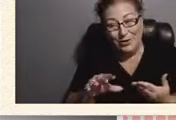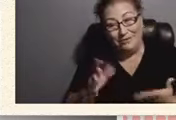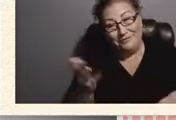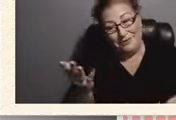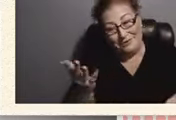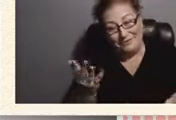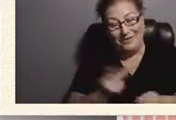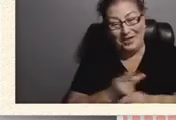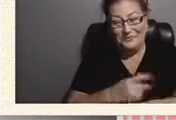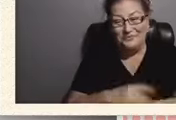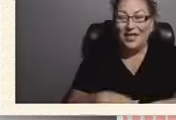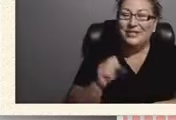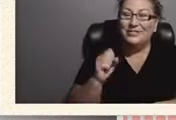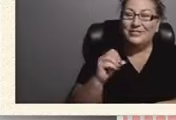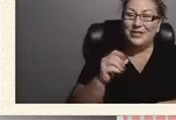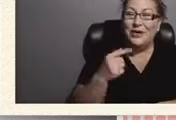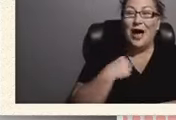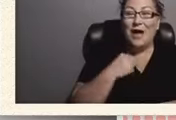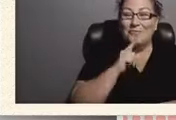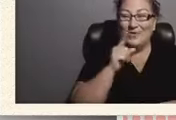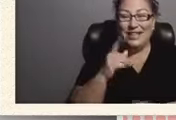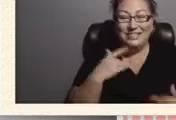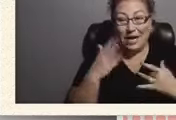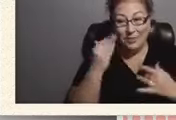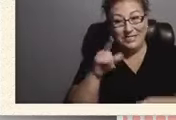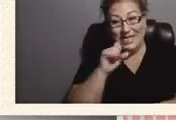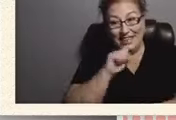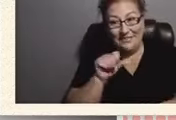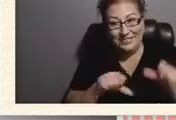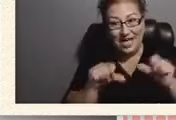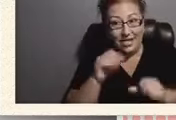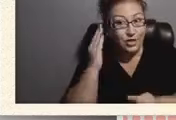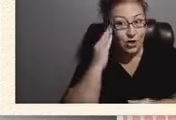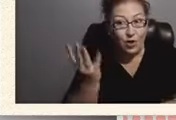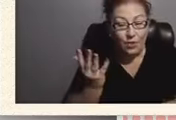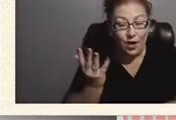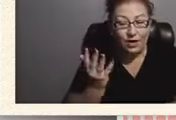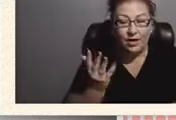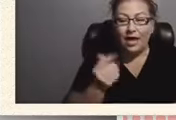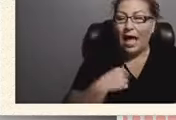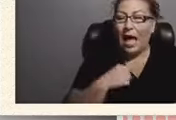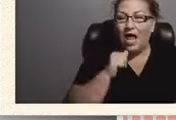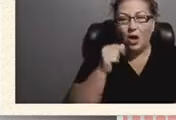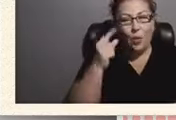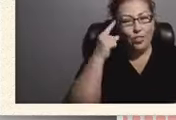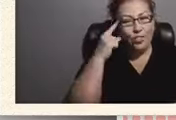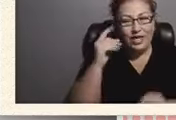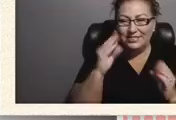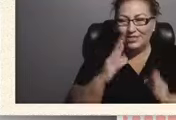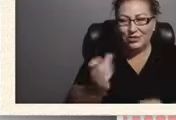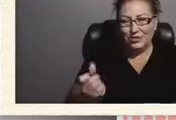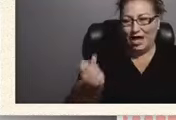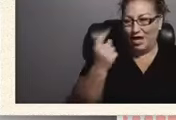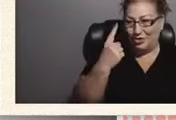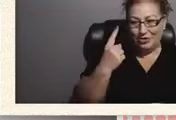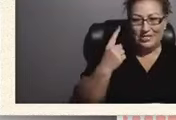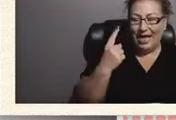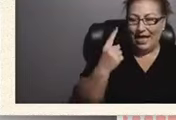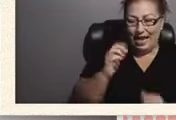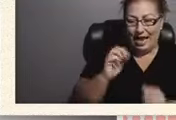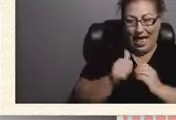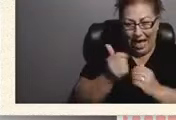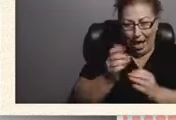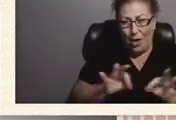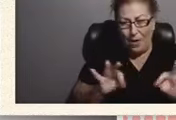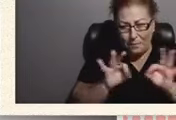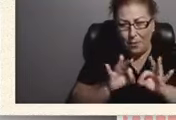excited because he loves science and you know what i don't think teachers understand how important they are to